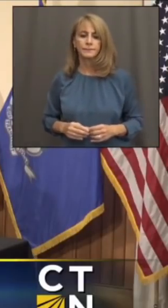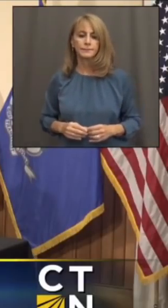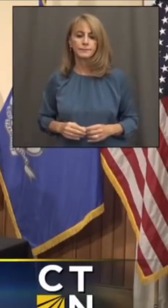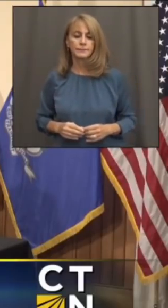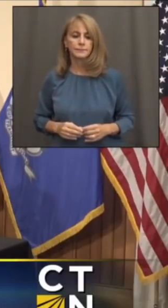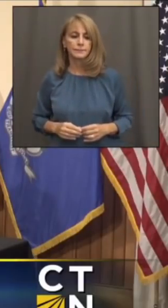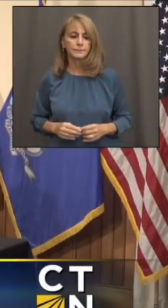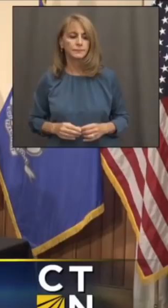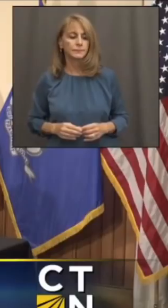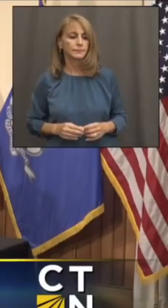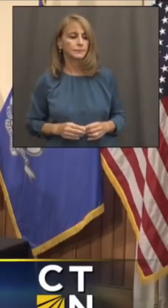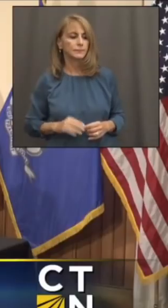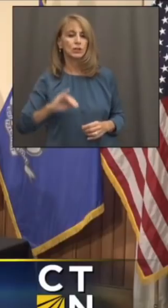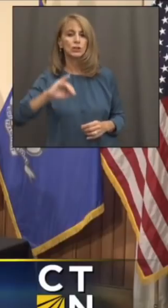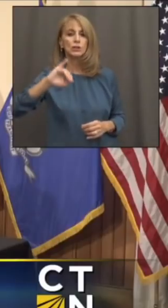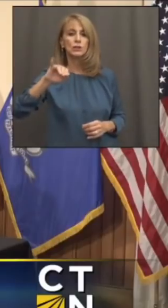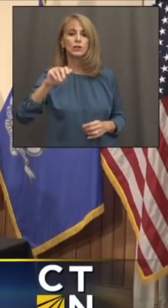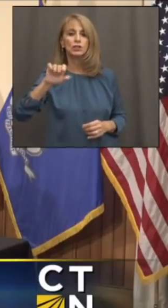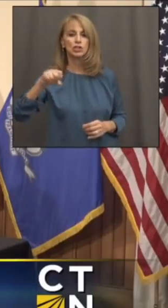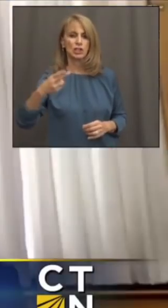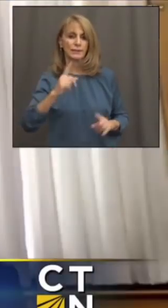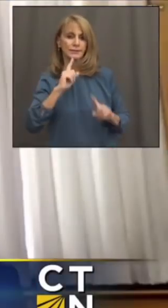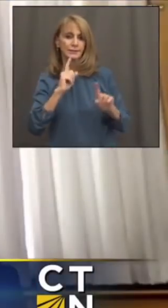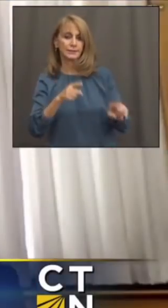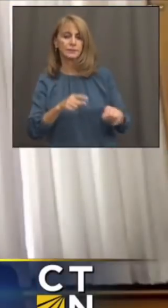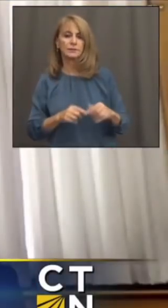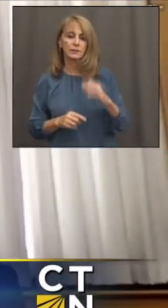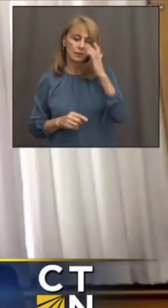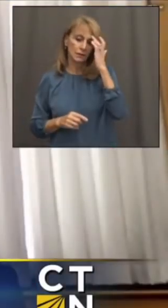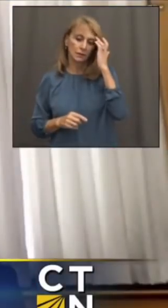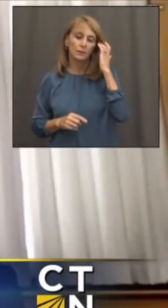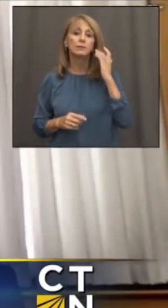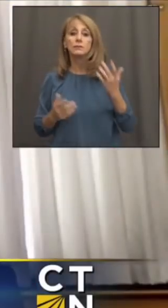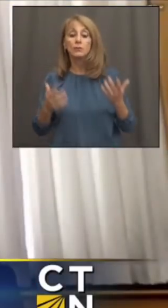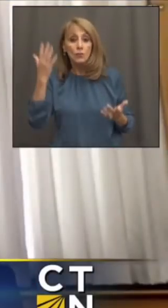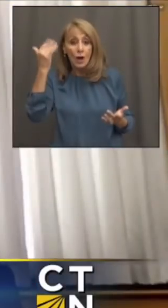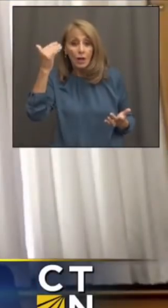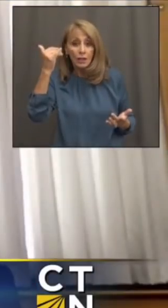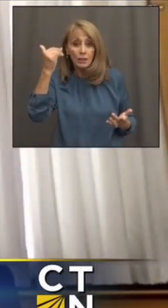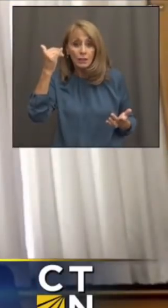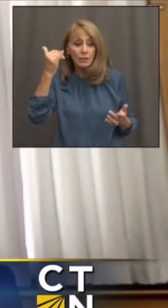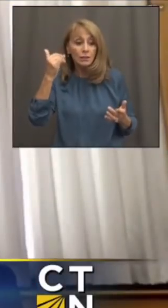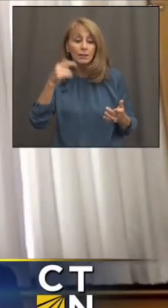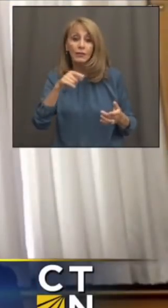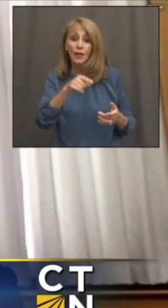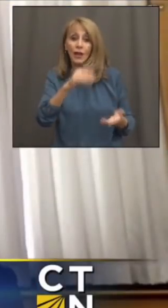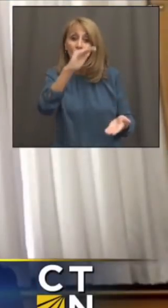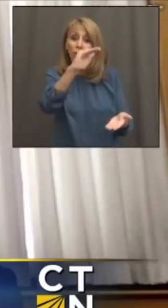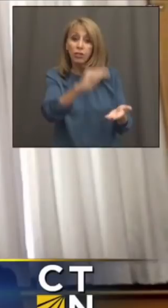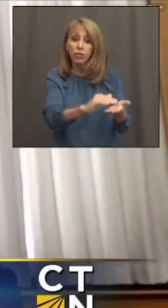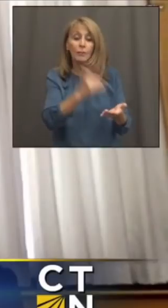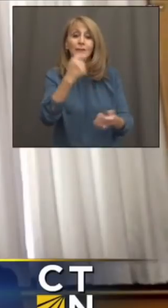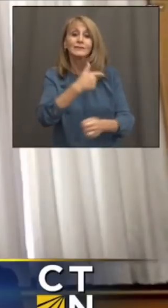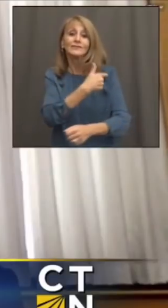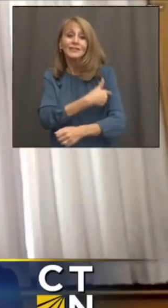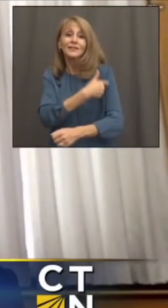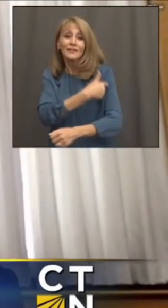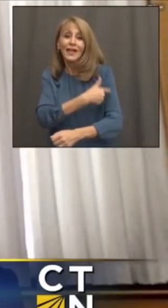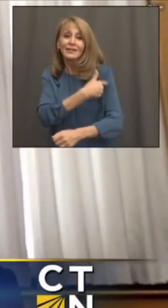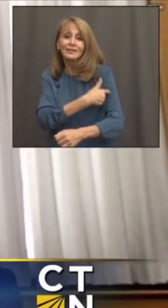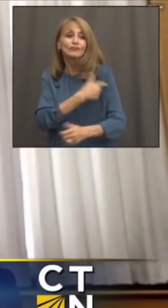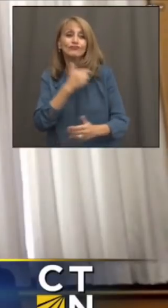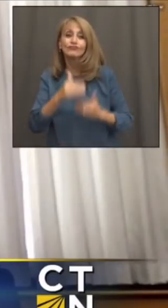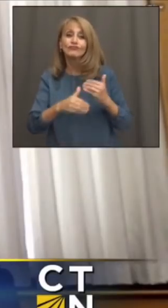Josh? Sure. Well, the, you vaccination rates are starting to tick up there as well, although they're still, you know,